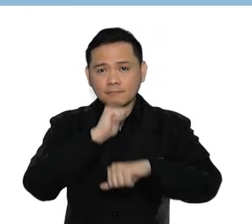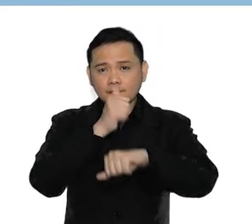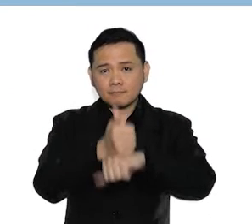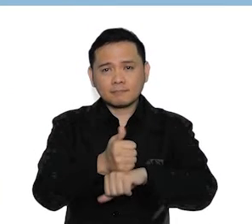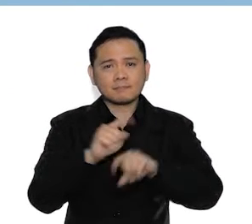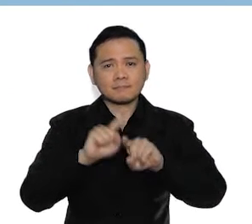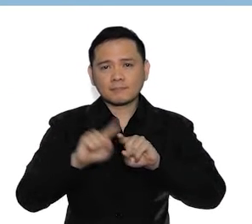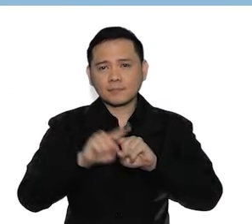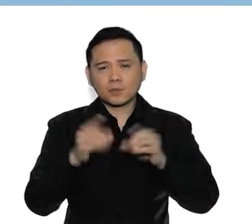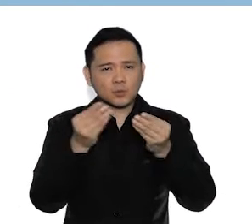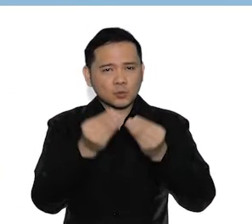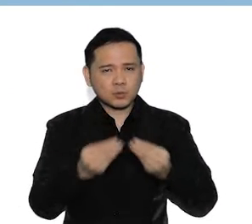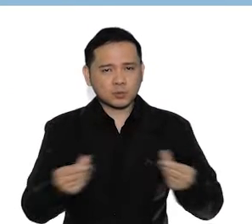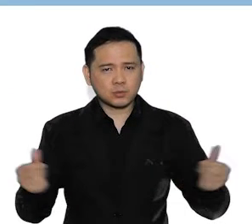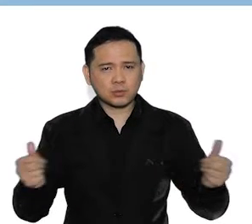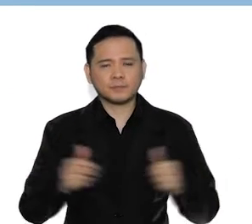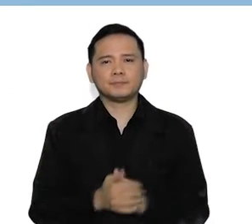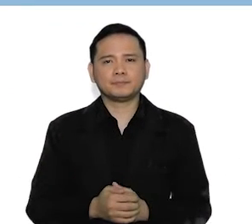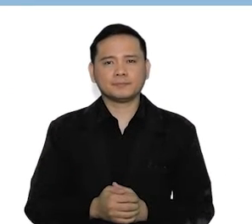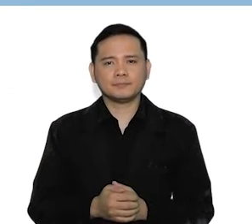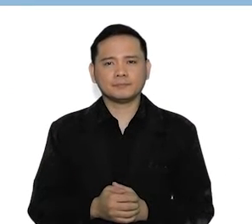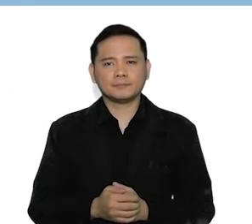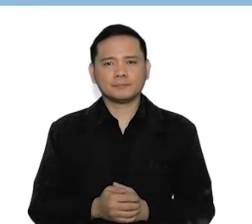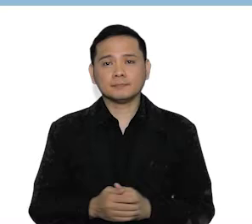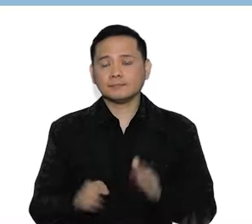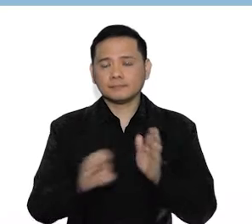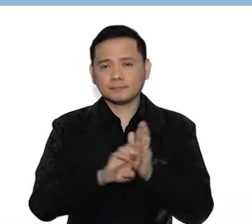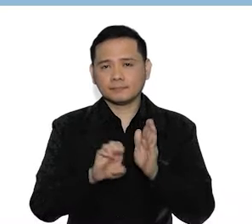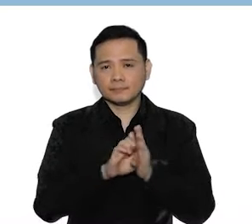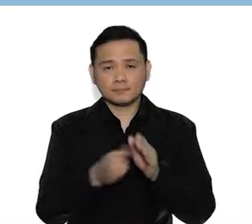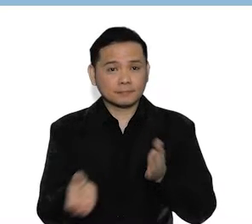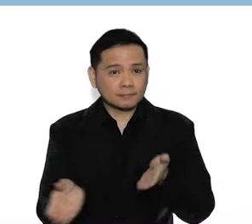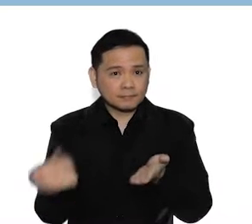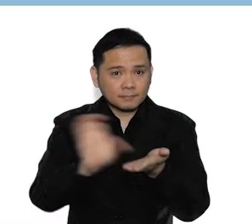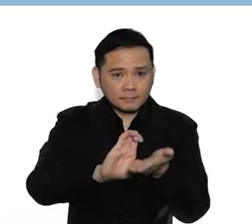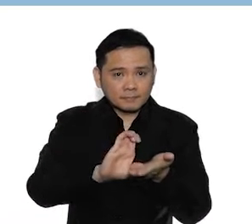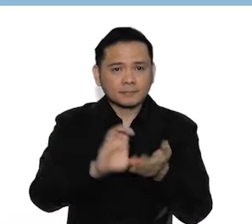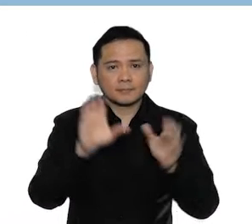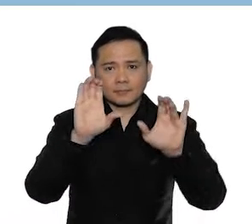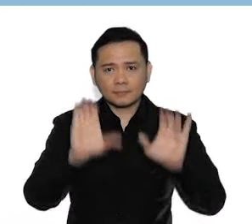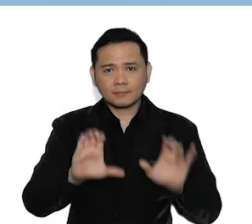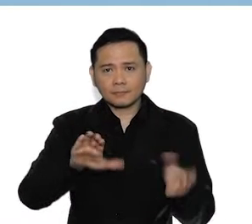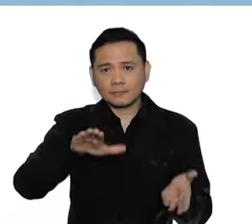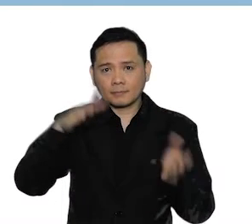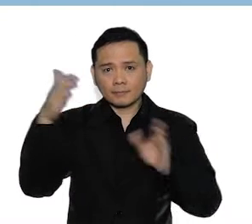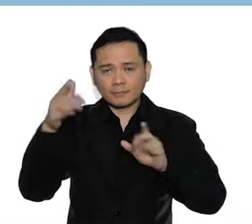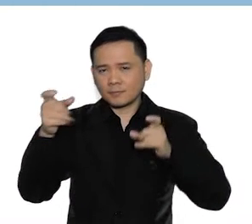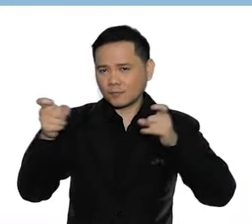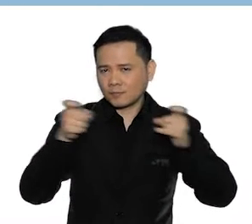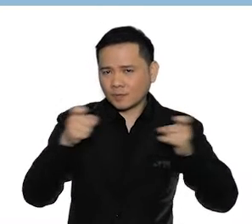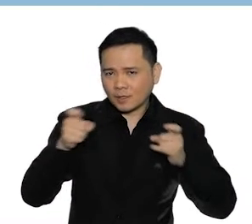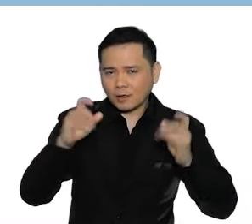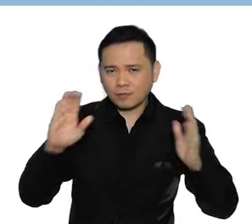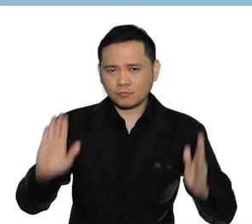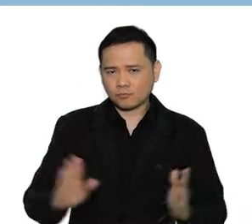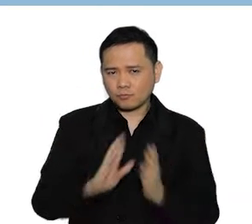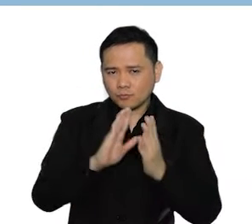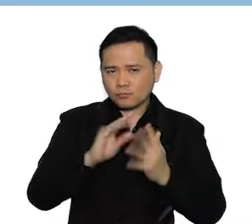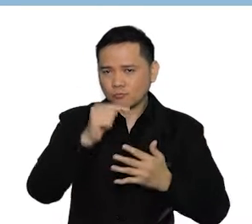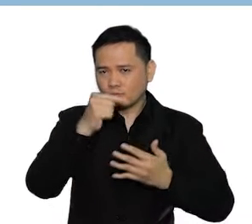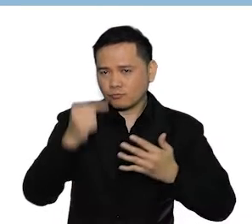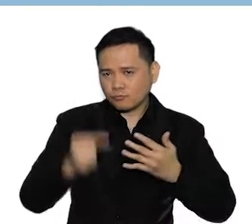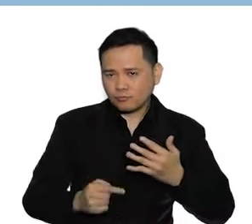solutions to these changing local conditions by investing in climate change adaptation and mitigation measures